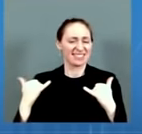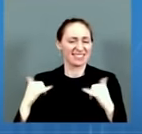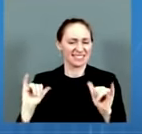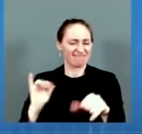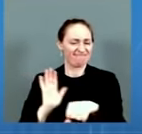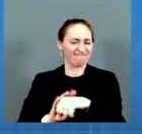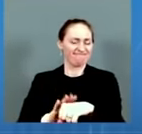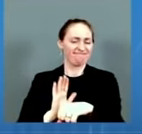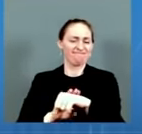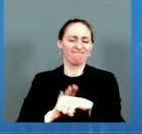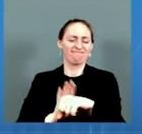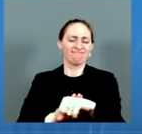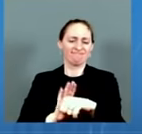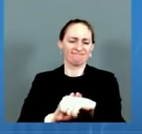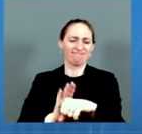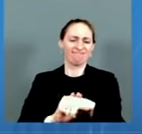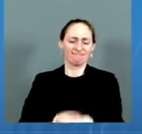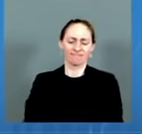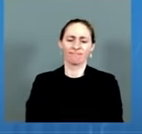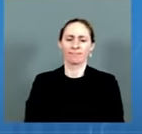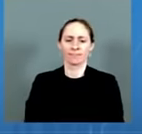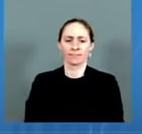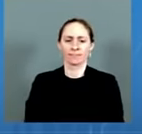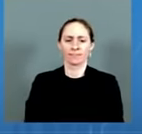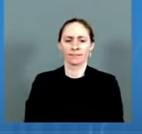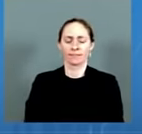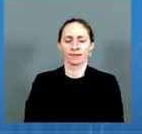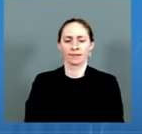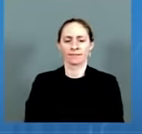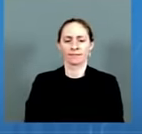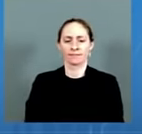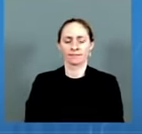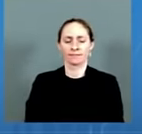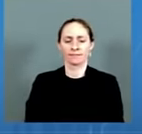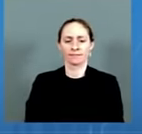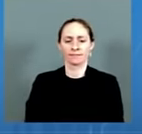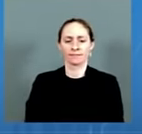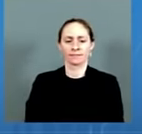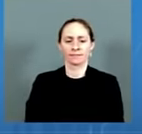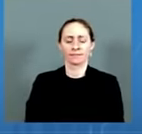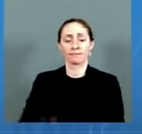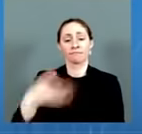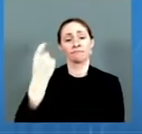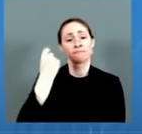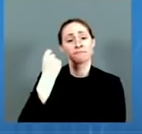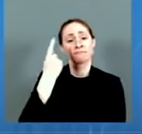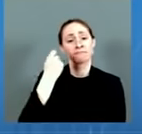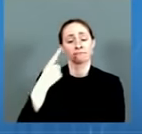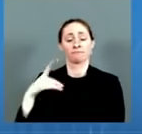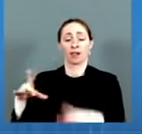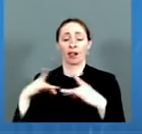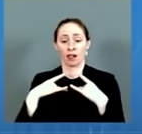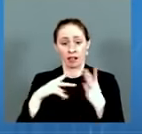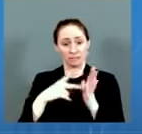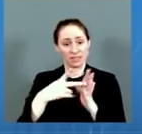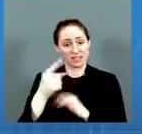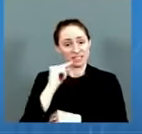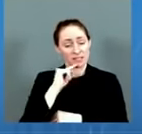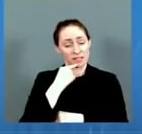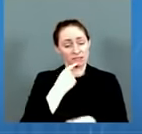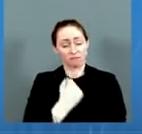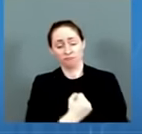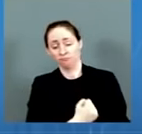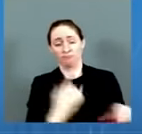maintains against severe disease. The early in vitro and clinical studies that I mentioned indicate